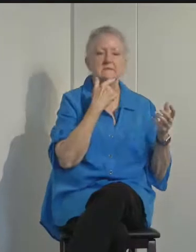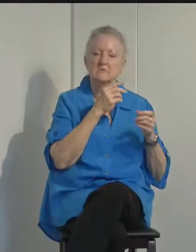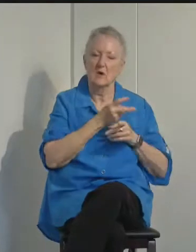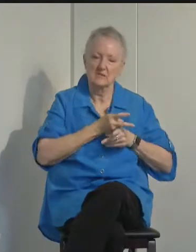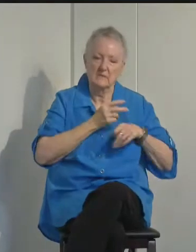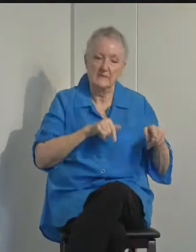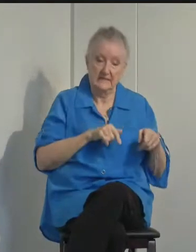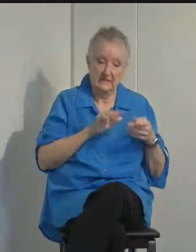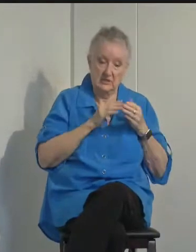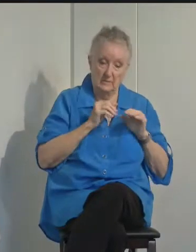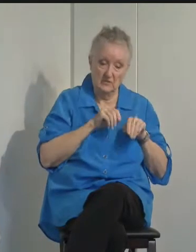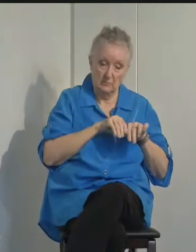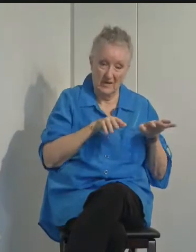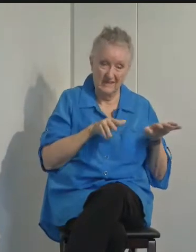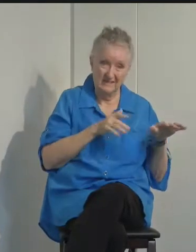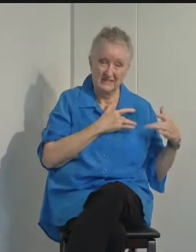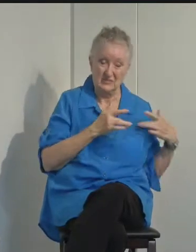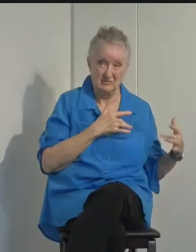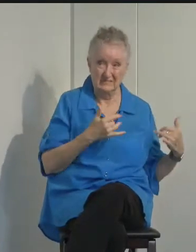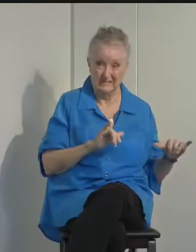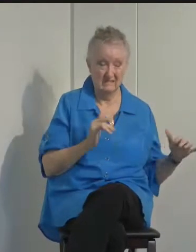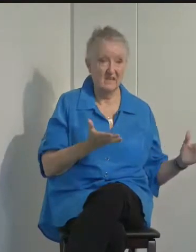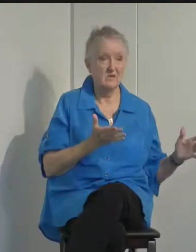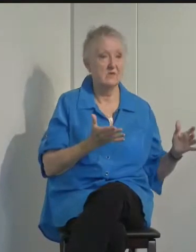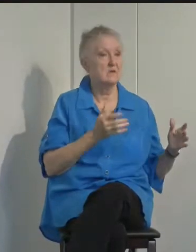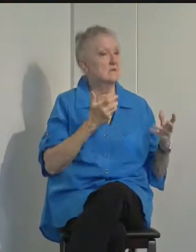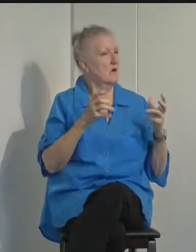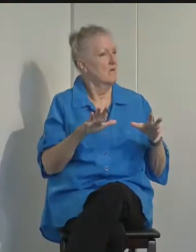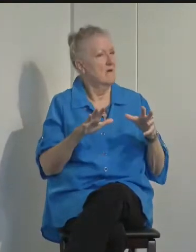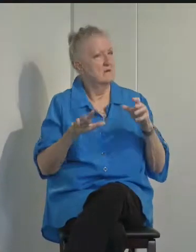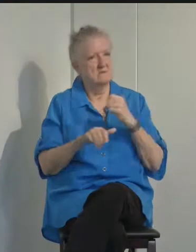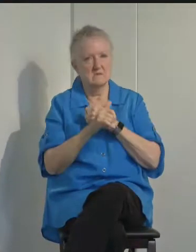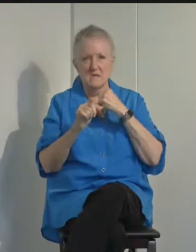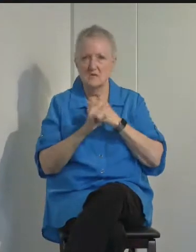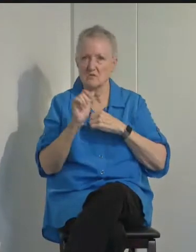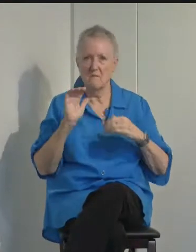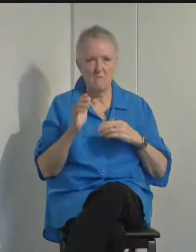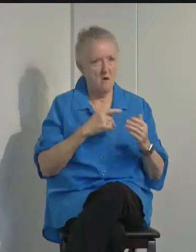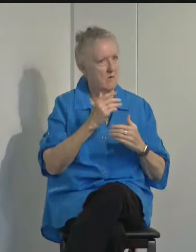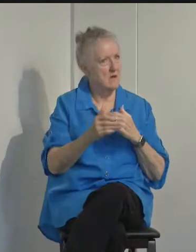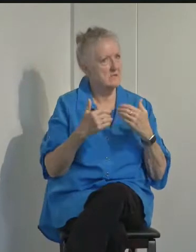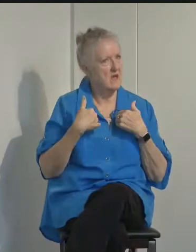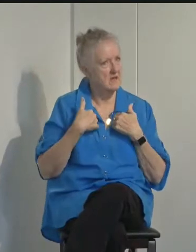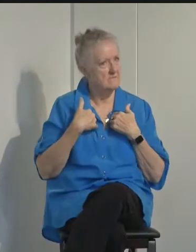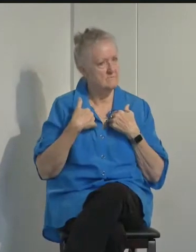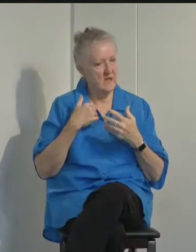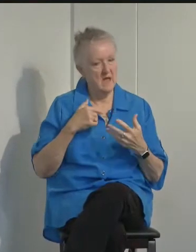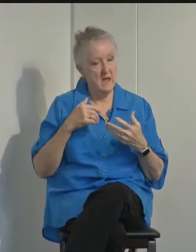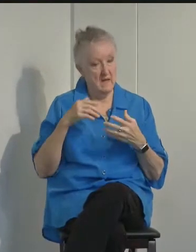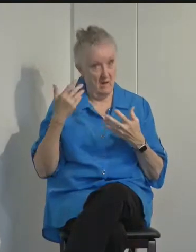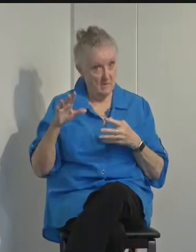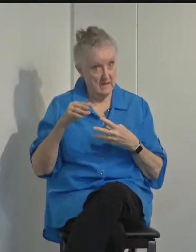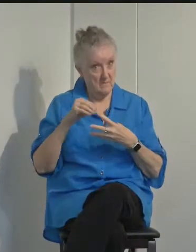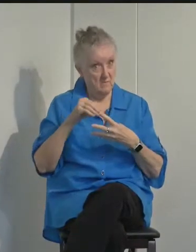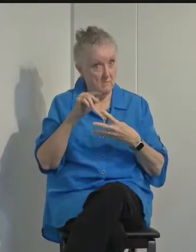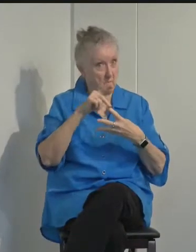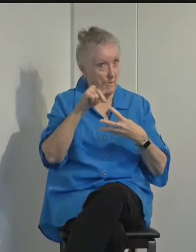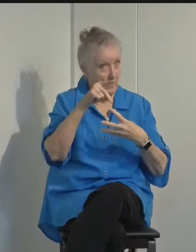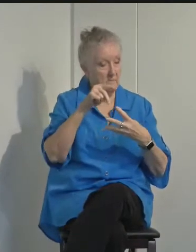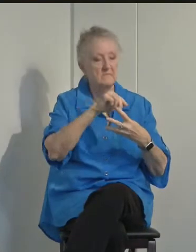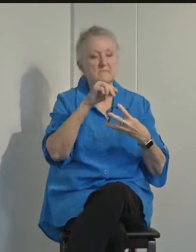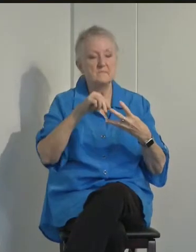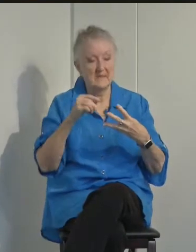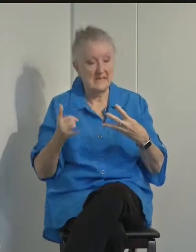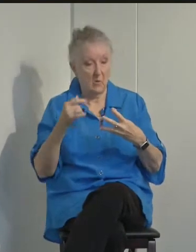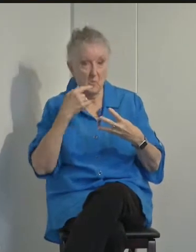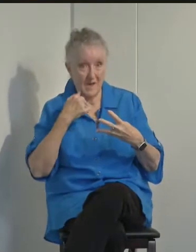remains a concern, and we do not want to jeopardize the progress we've made moving from the purple to the red tier. I want